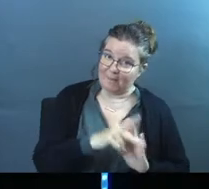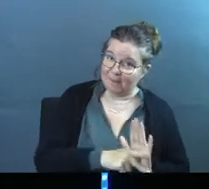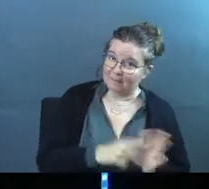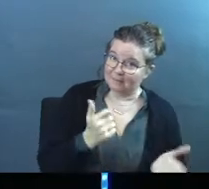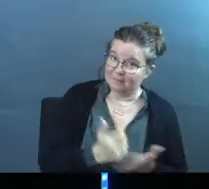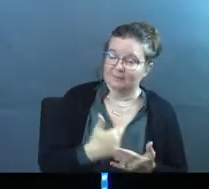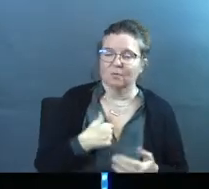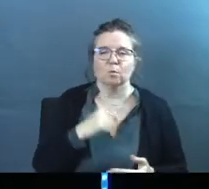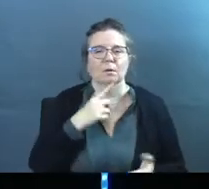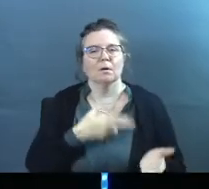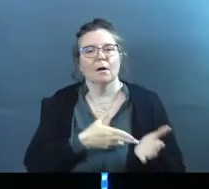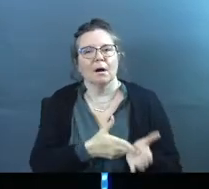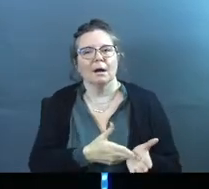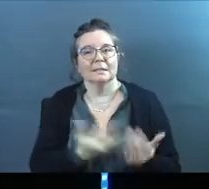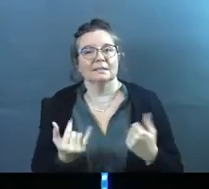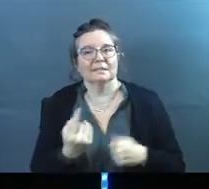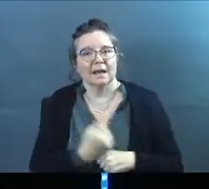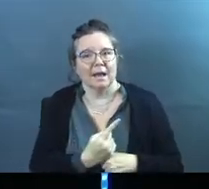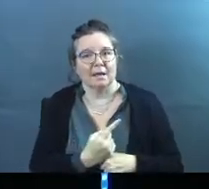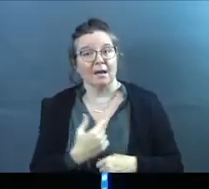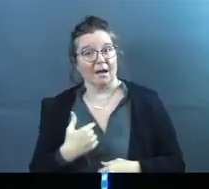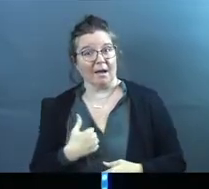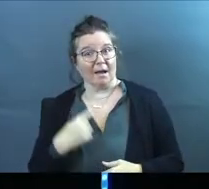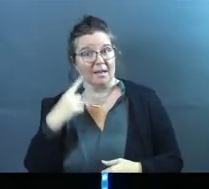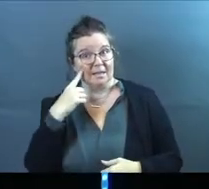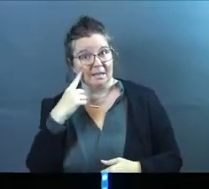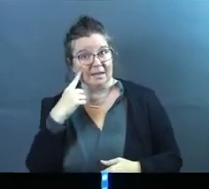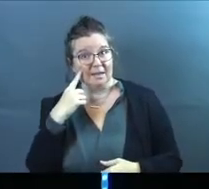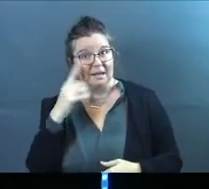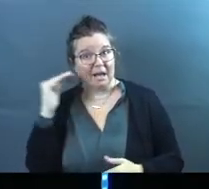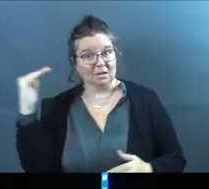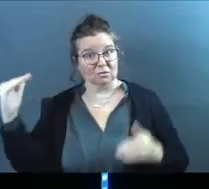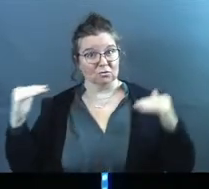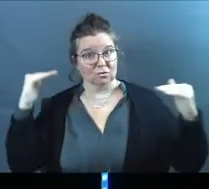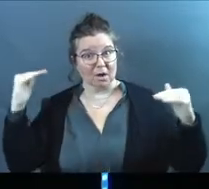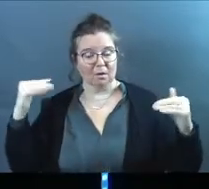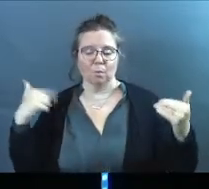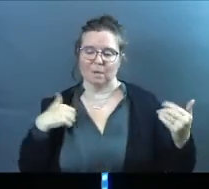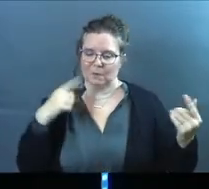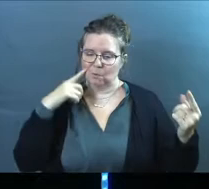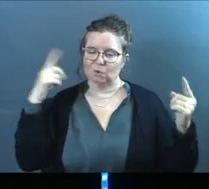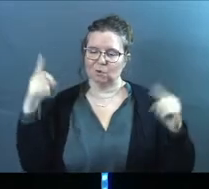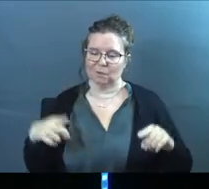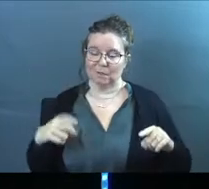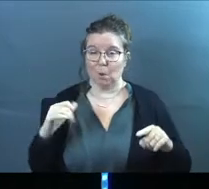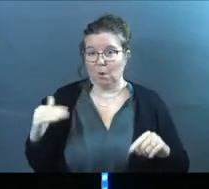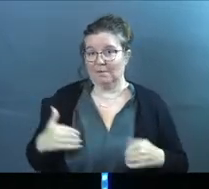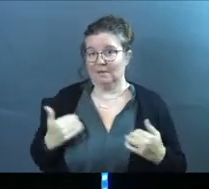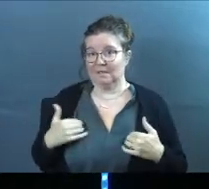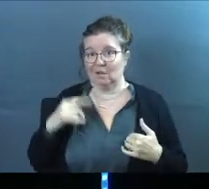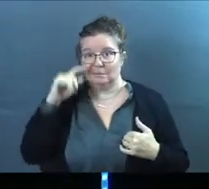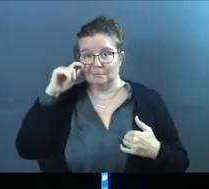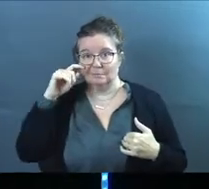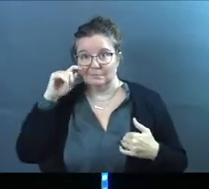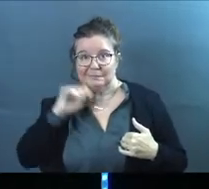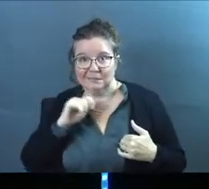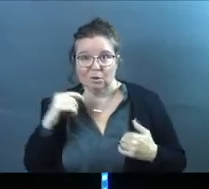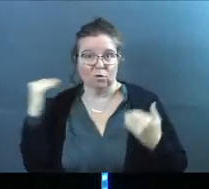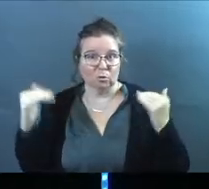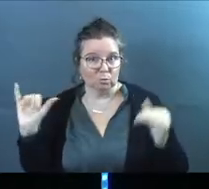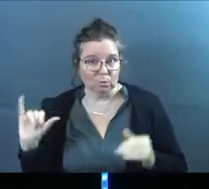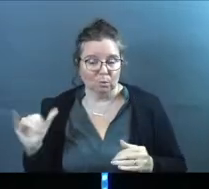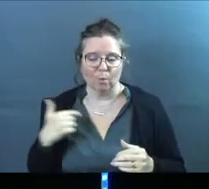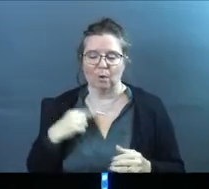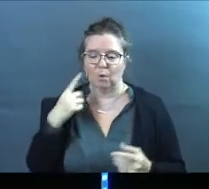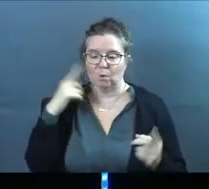amen, if we were being super honest today, I think that as adults, we would agree with, or even as young adults, teenagers, we would agree with the fact